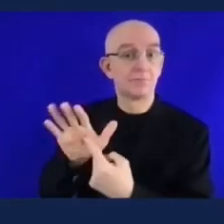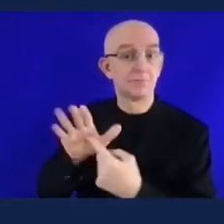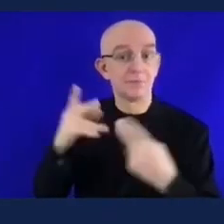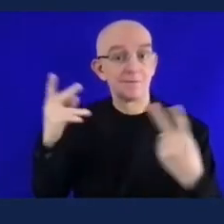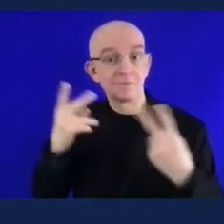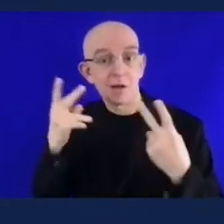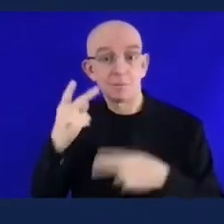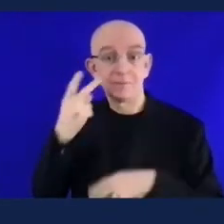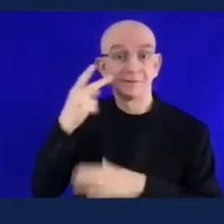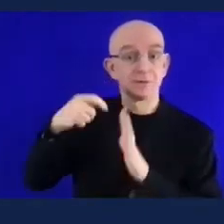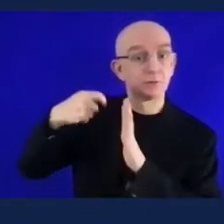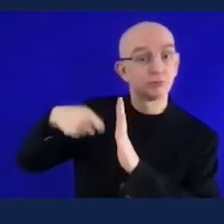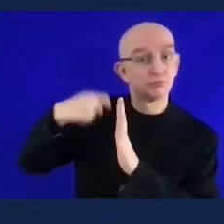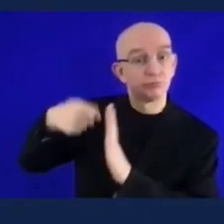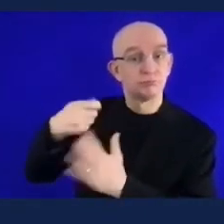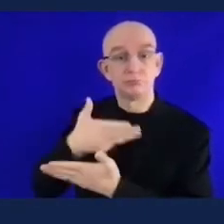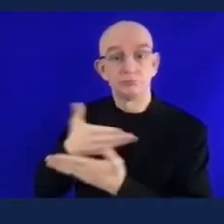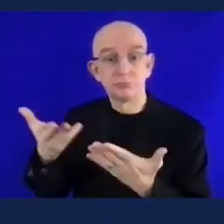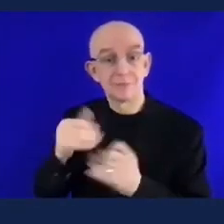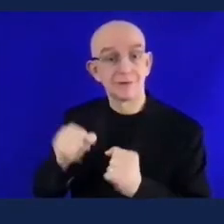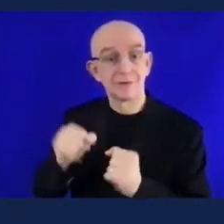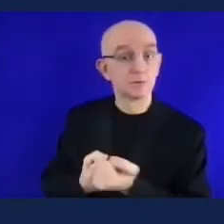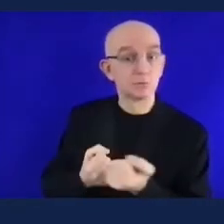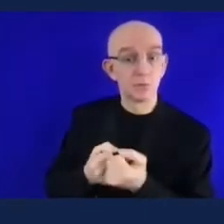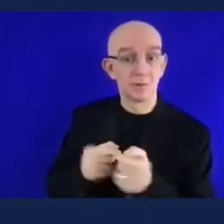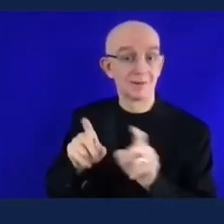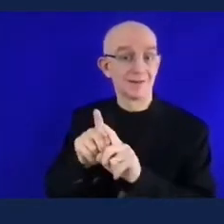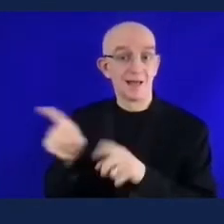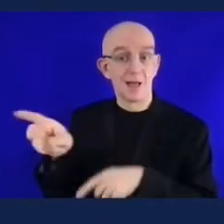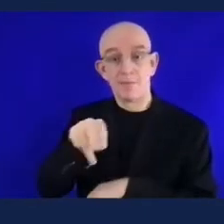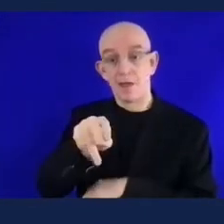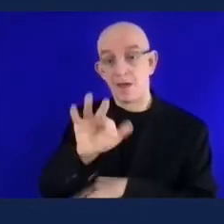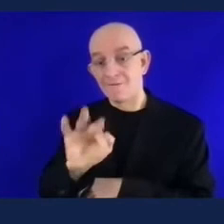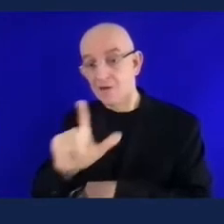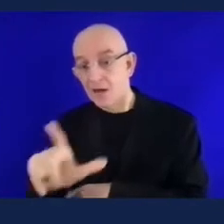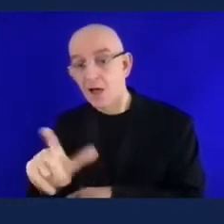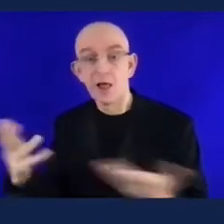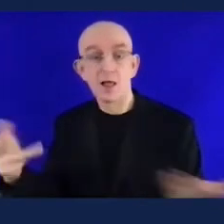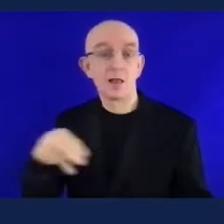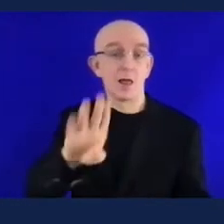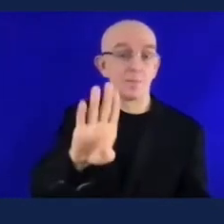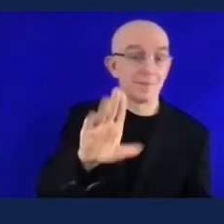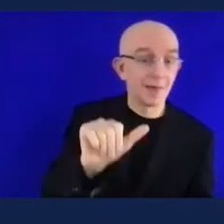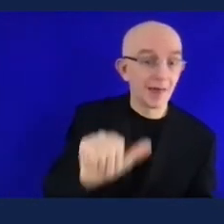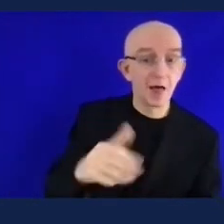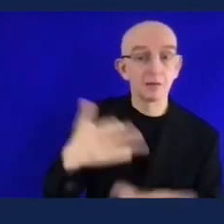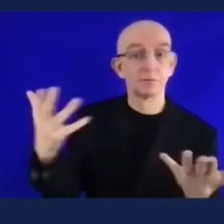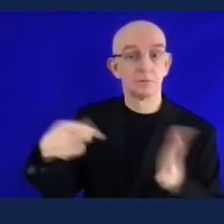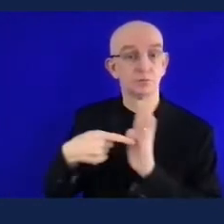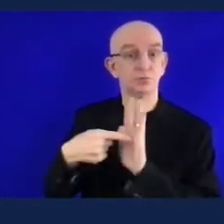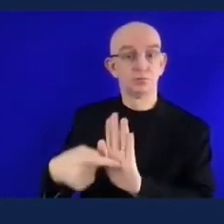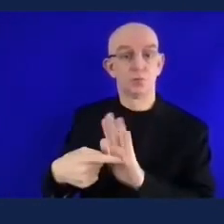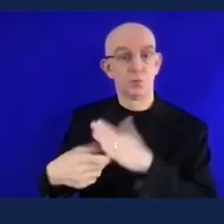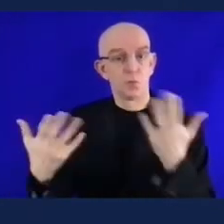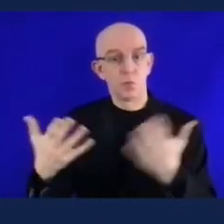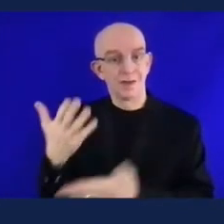awareness and the other one is is maybe look at the venues and how we can be more inclusive when people with disabilities come to attend games